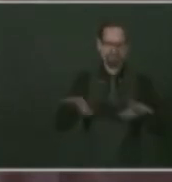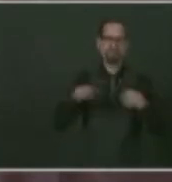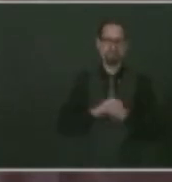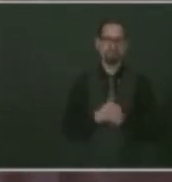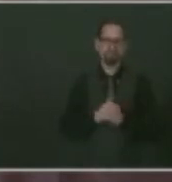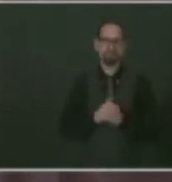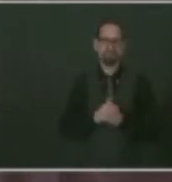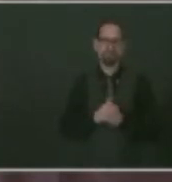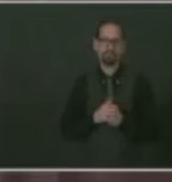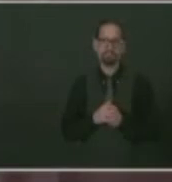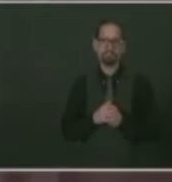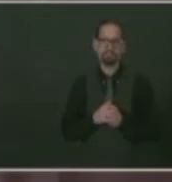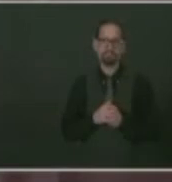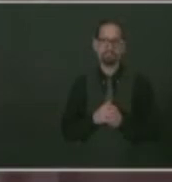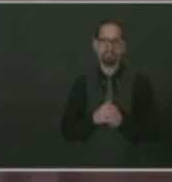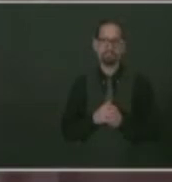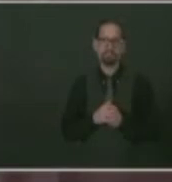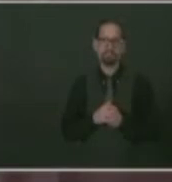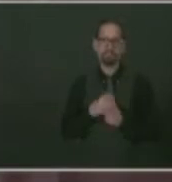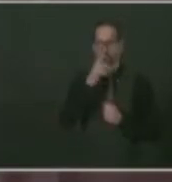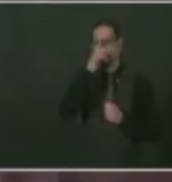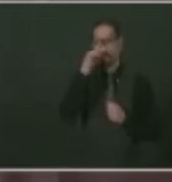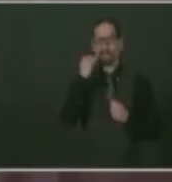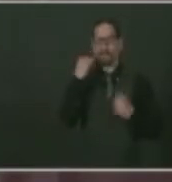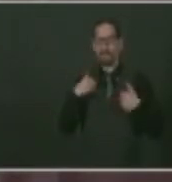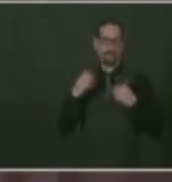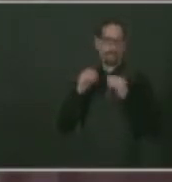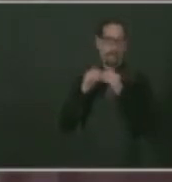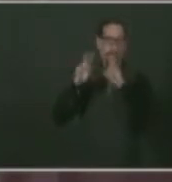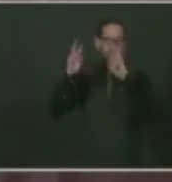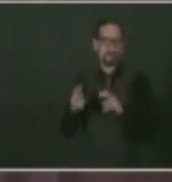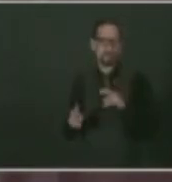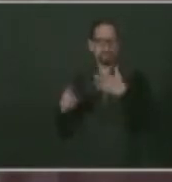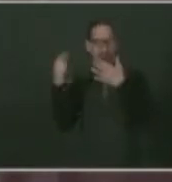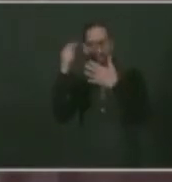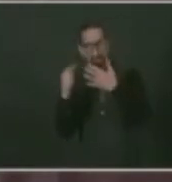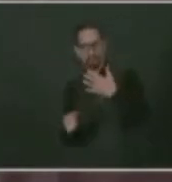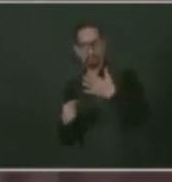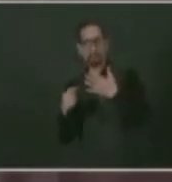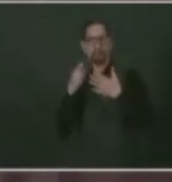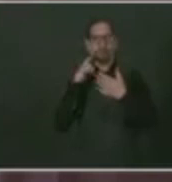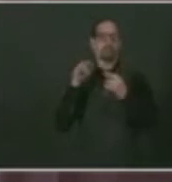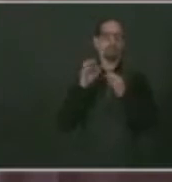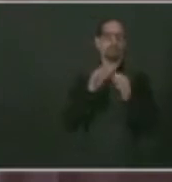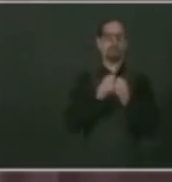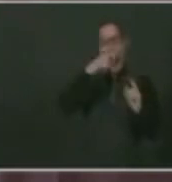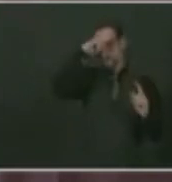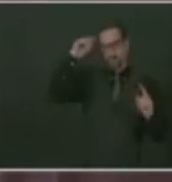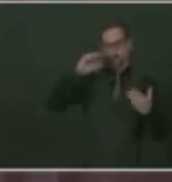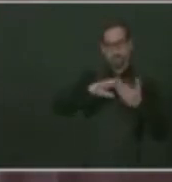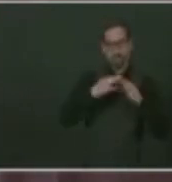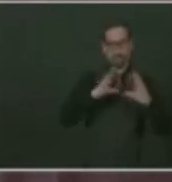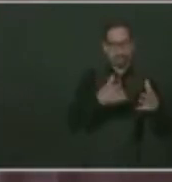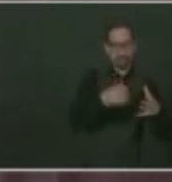is an issue there. And wherever there's an issue, we need to really address. If, for instance, the black community is at 3% of the shots and they're at 8